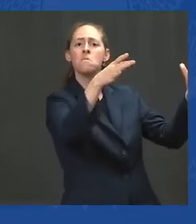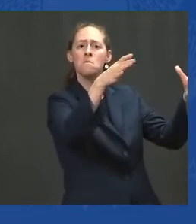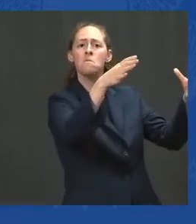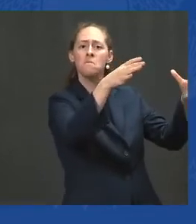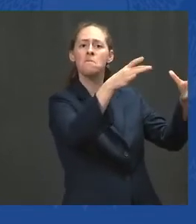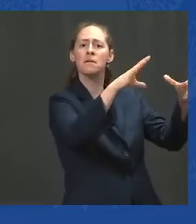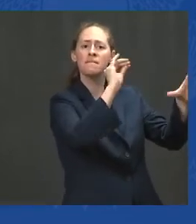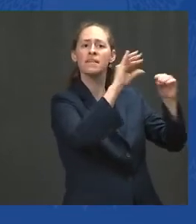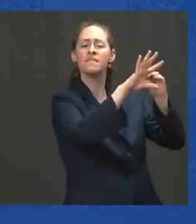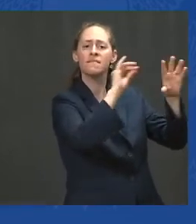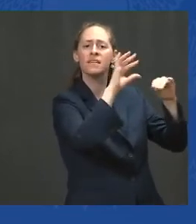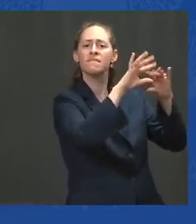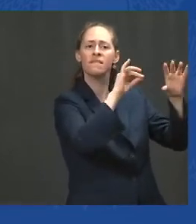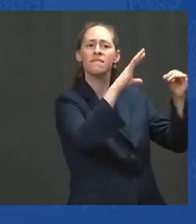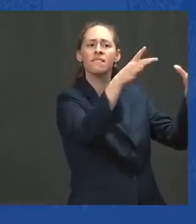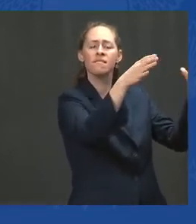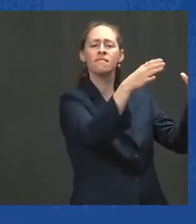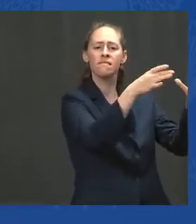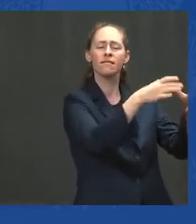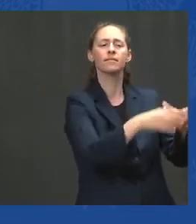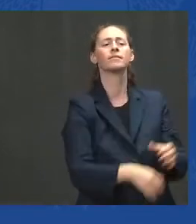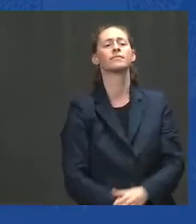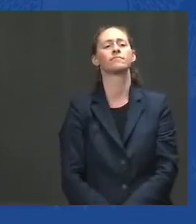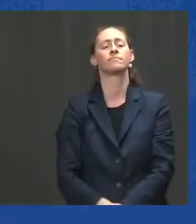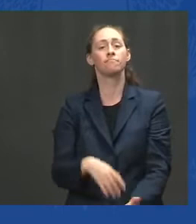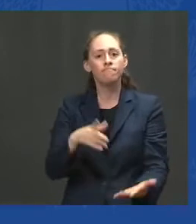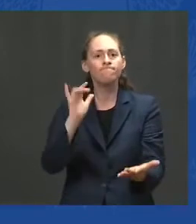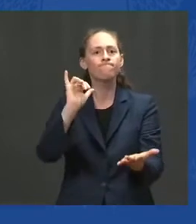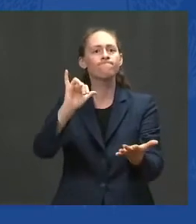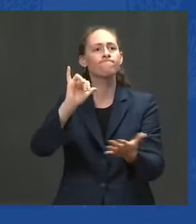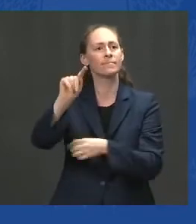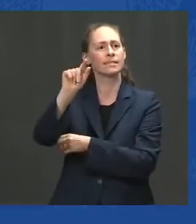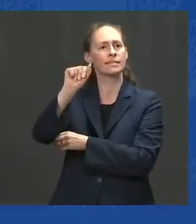was at its strongest militarily since 2001.